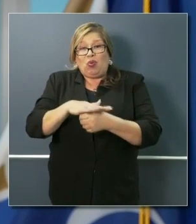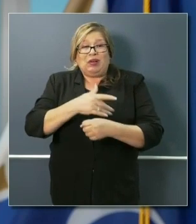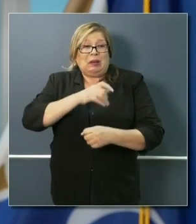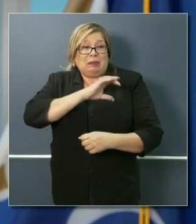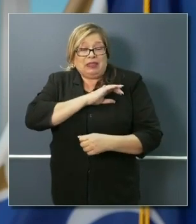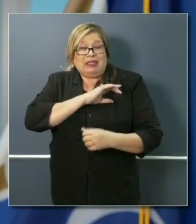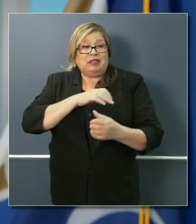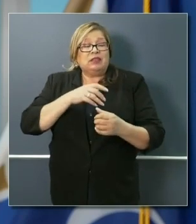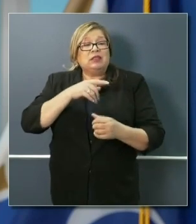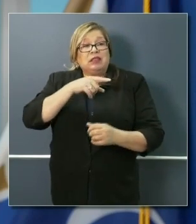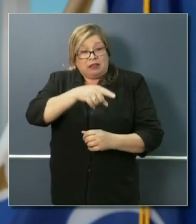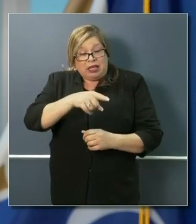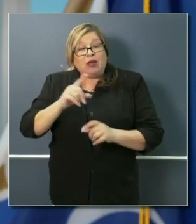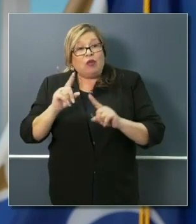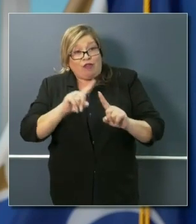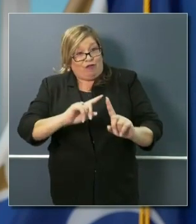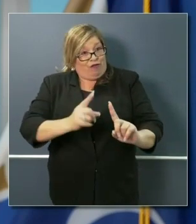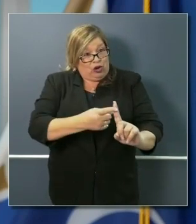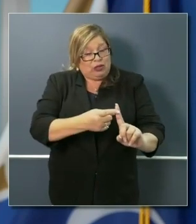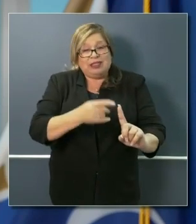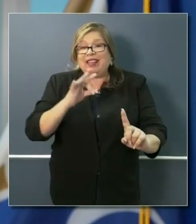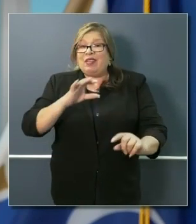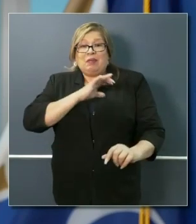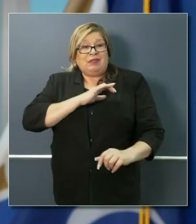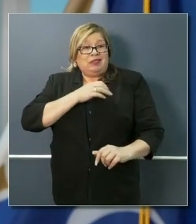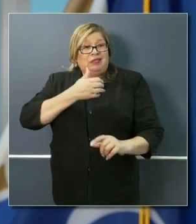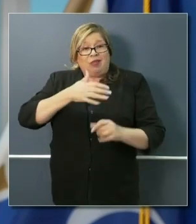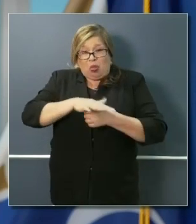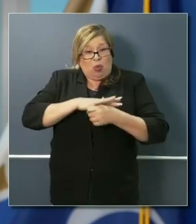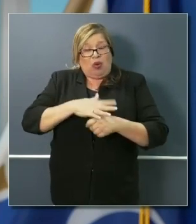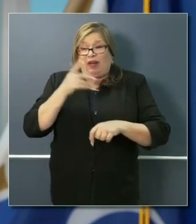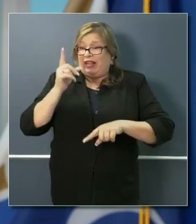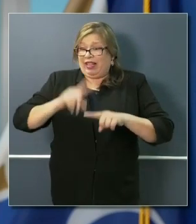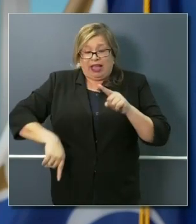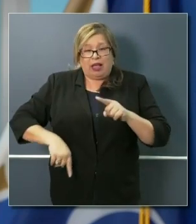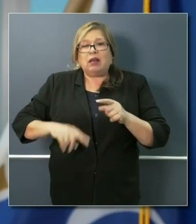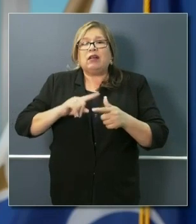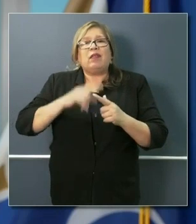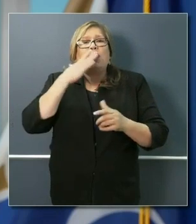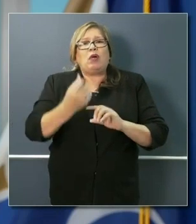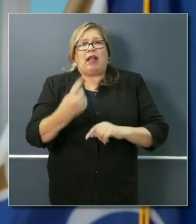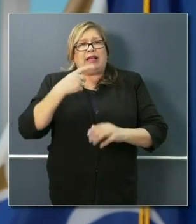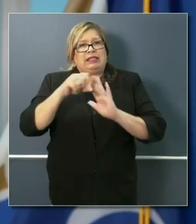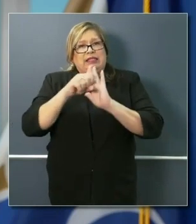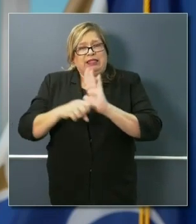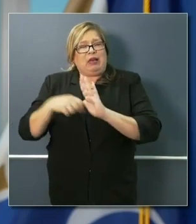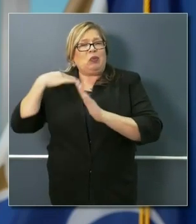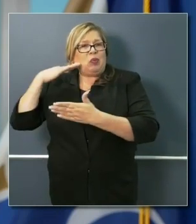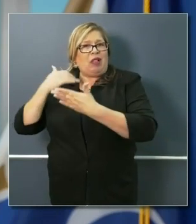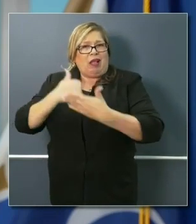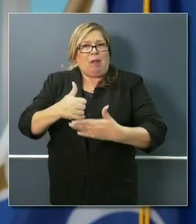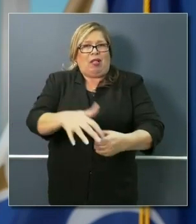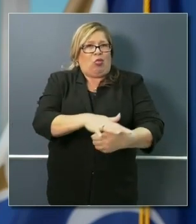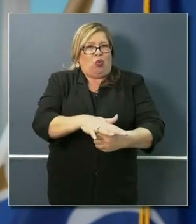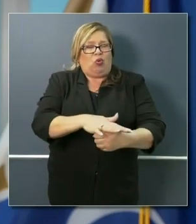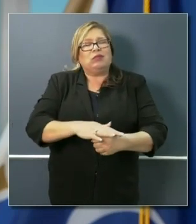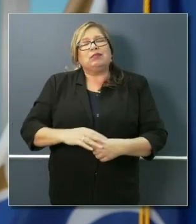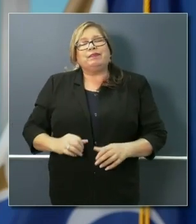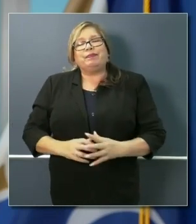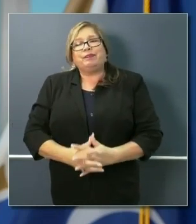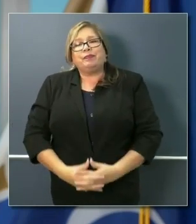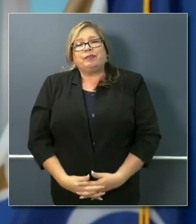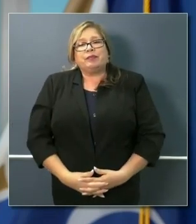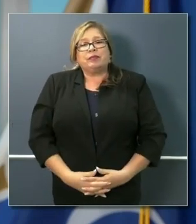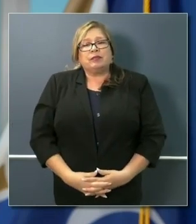support from the state of California, we would avail ourselves to supporting additional enforcement. Angela Hart, Kaiser Health News.